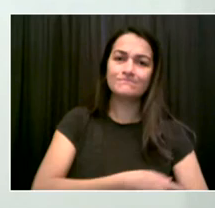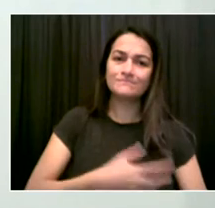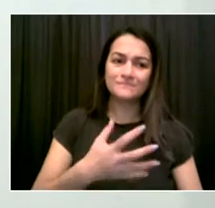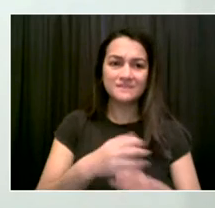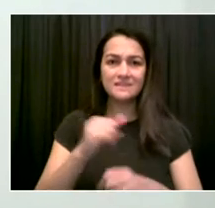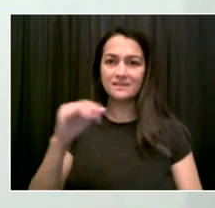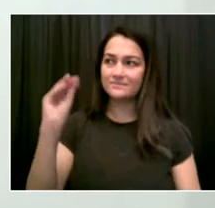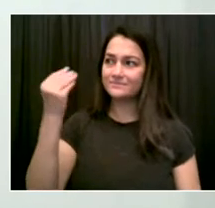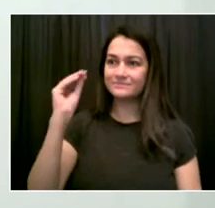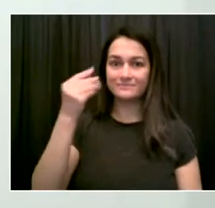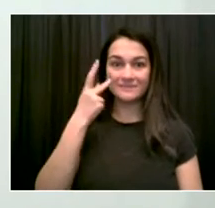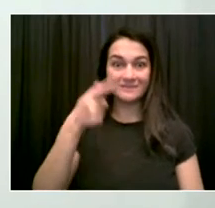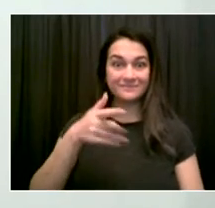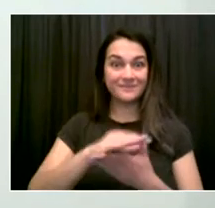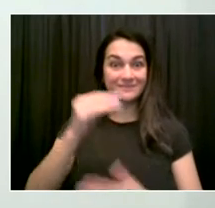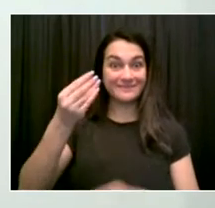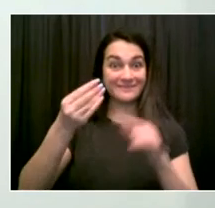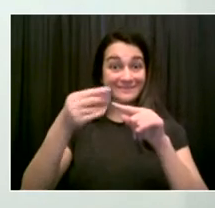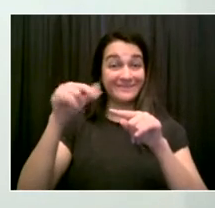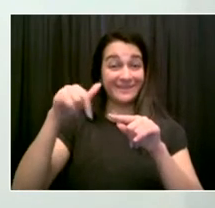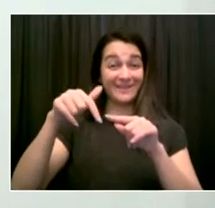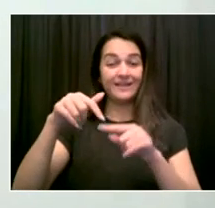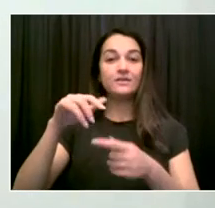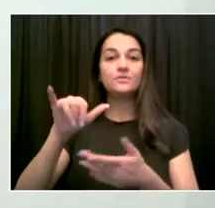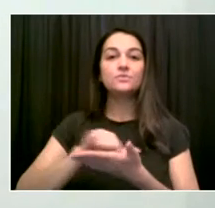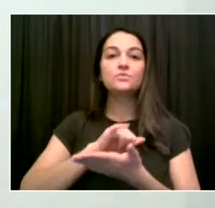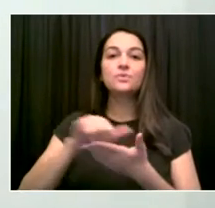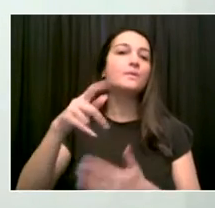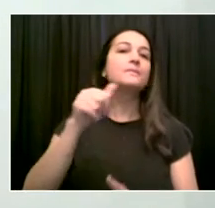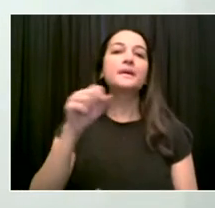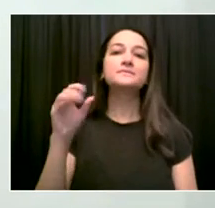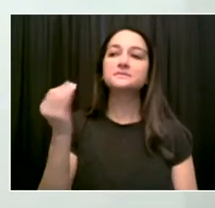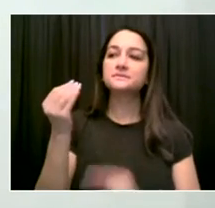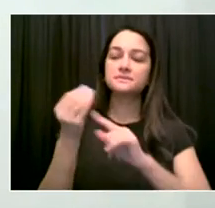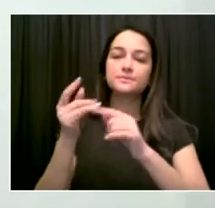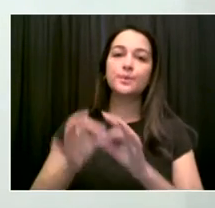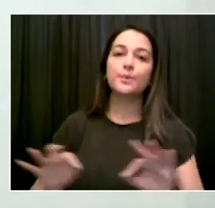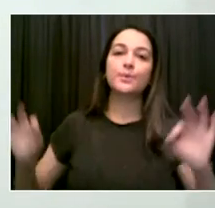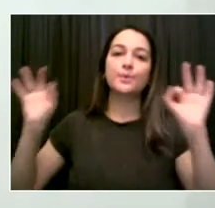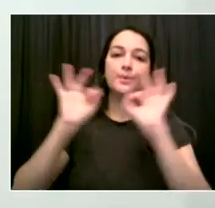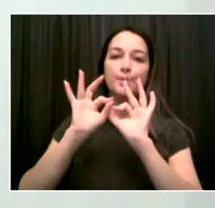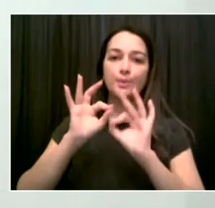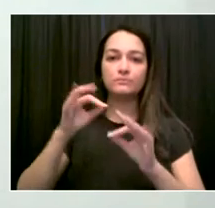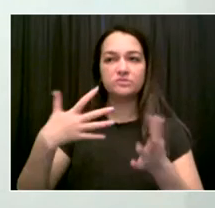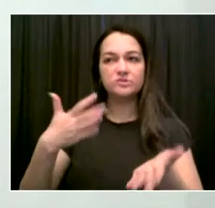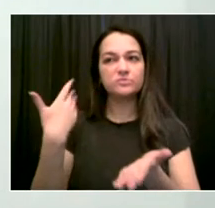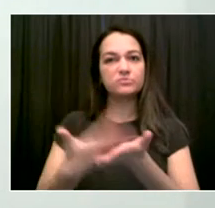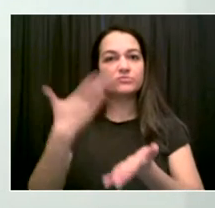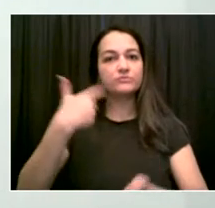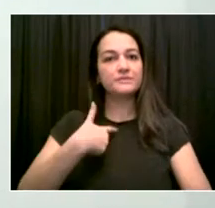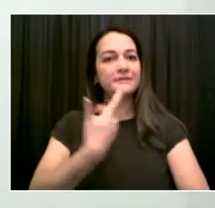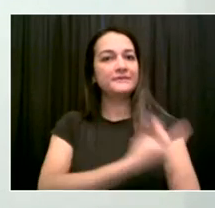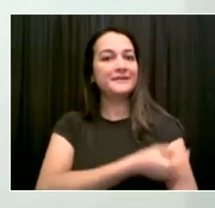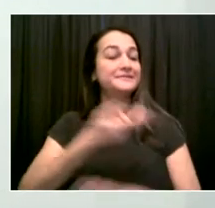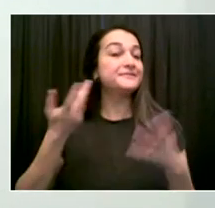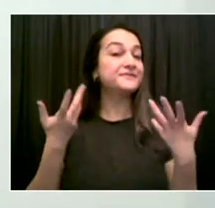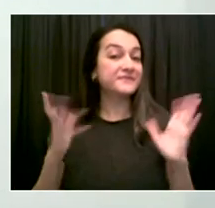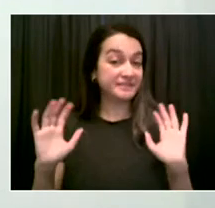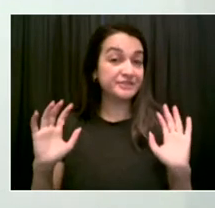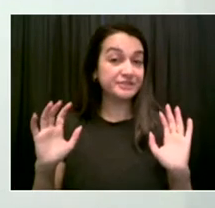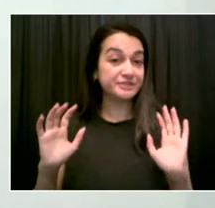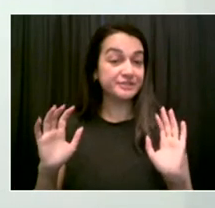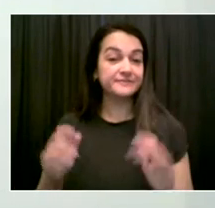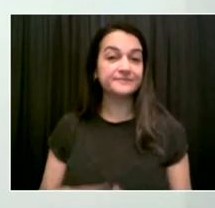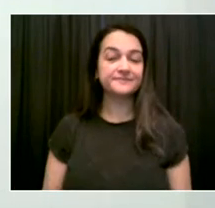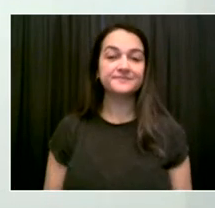you know, restaurants and other places have been utilizing, they've been testing folks for